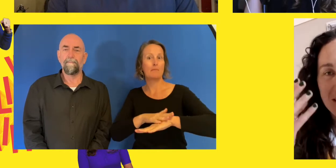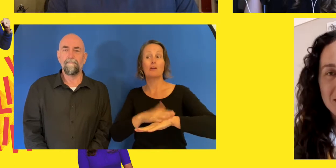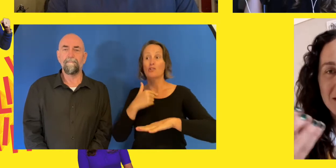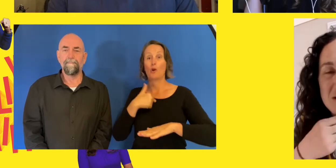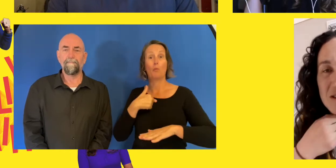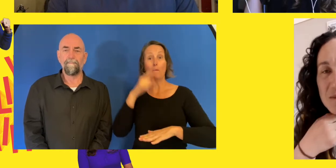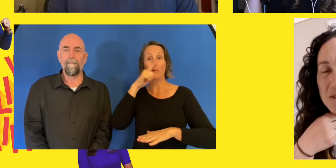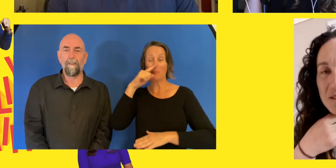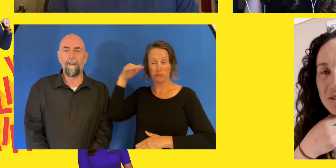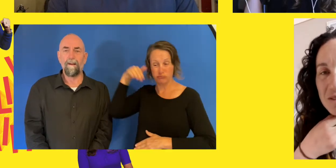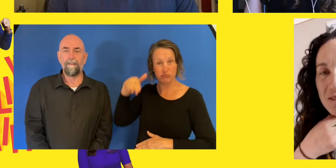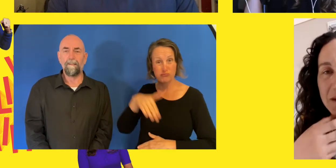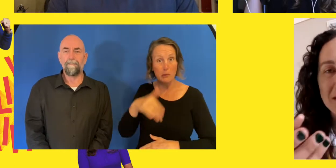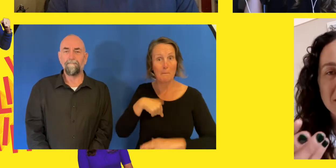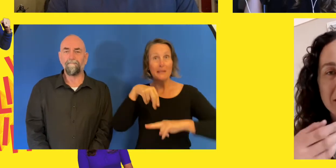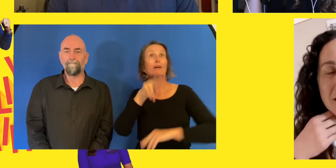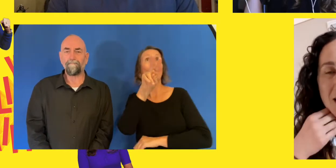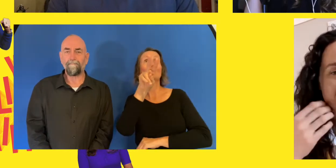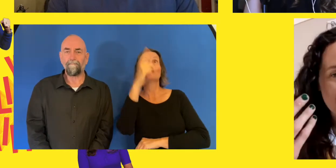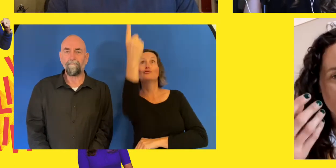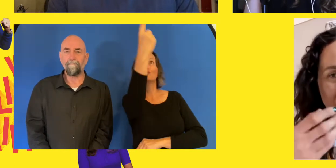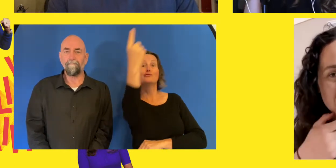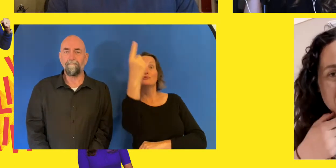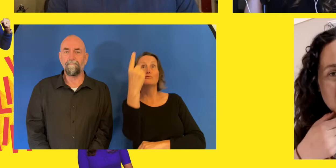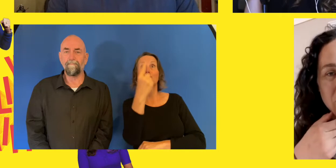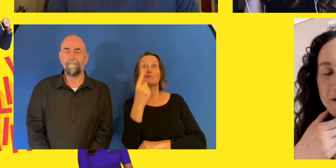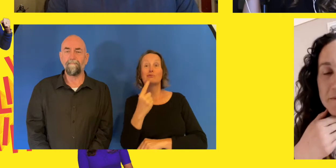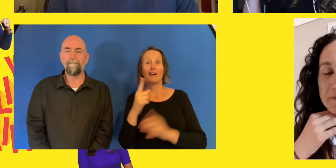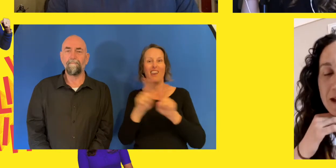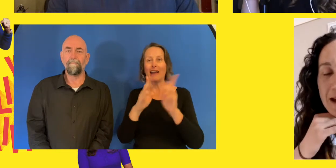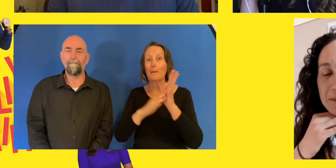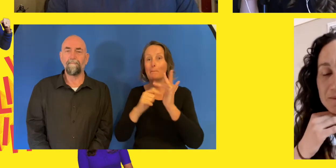exaltation with them was amazing. I've never been able to do that before.